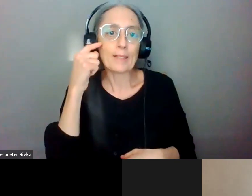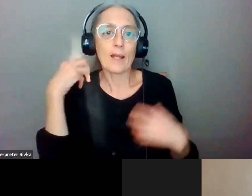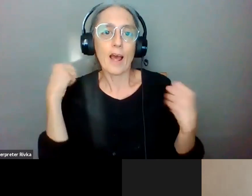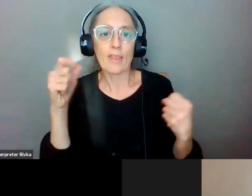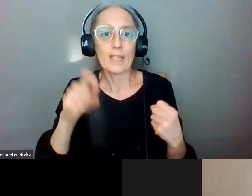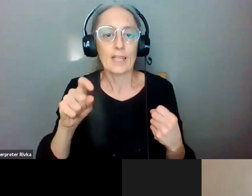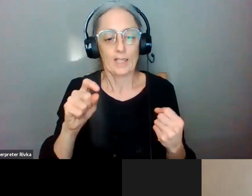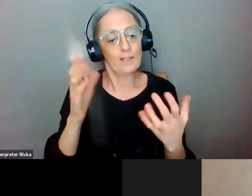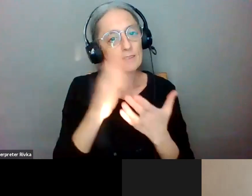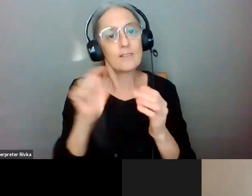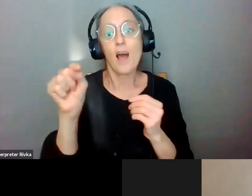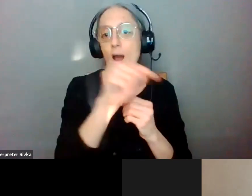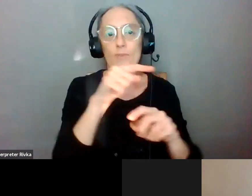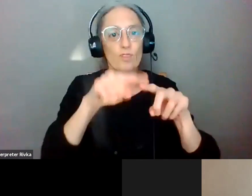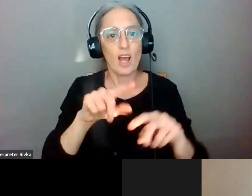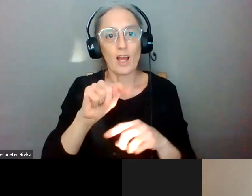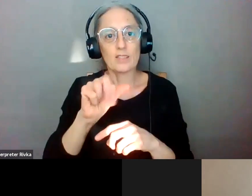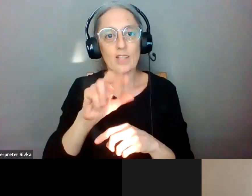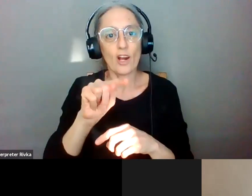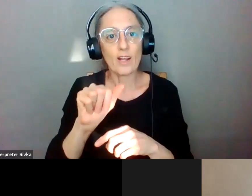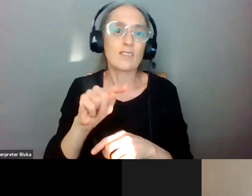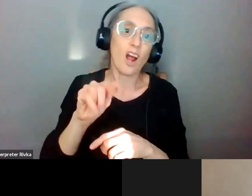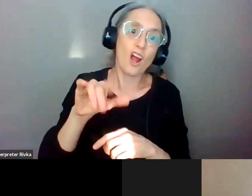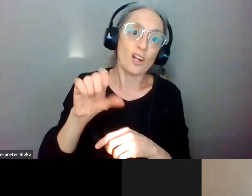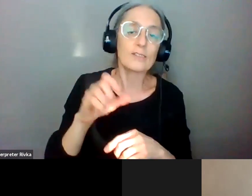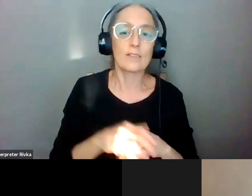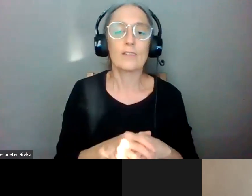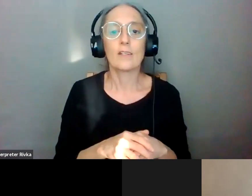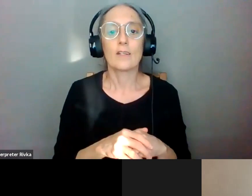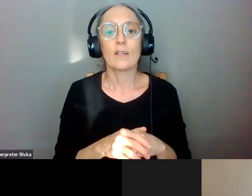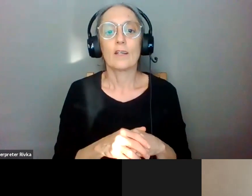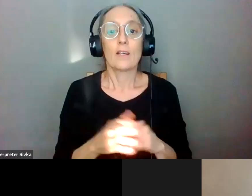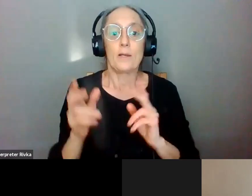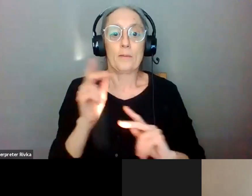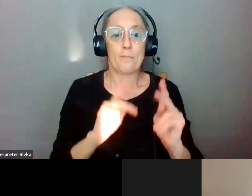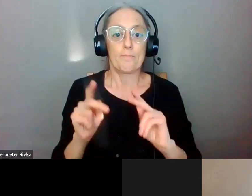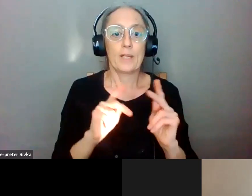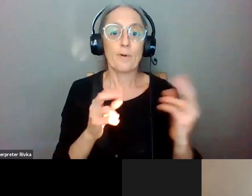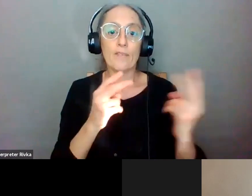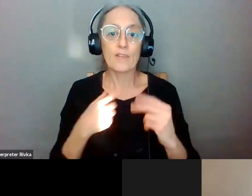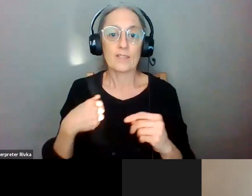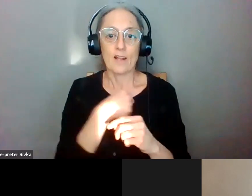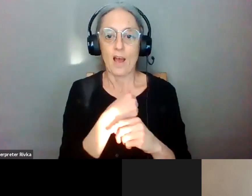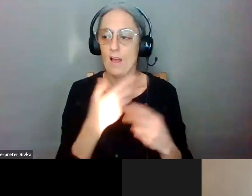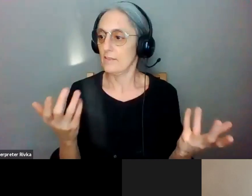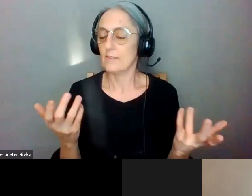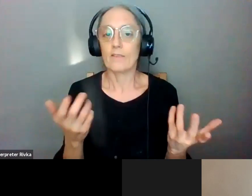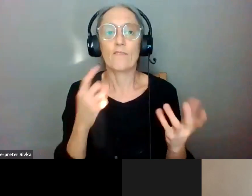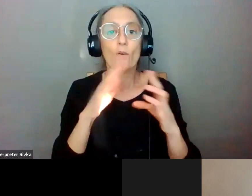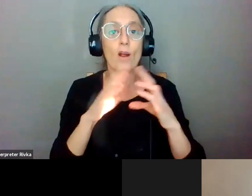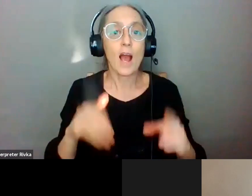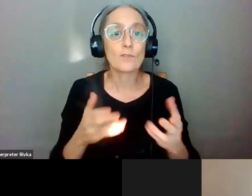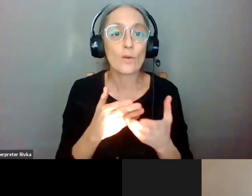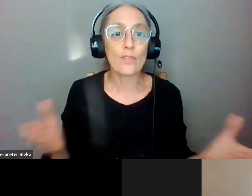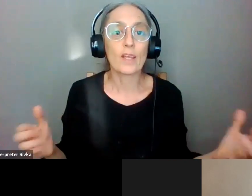tarda and we've got other folks who use the bus to visit us and get their basic needs met whether it's household things or clothing